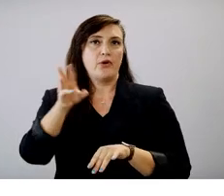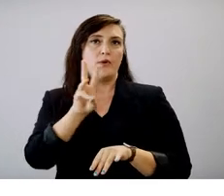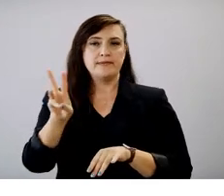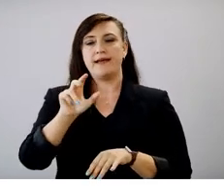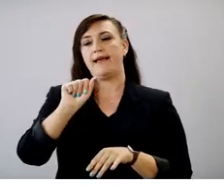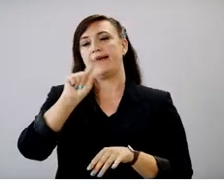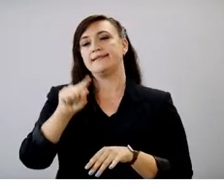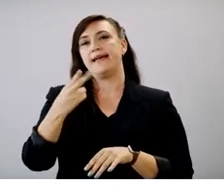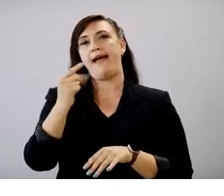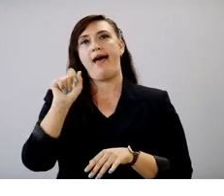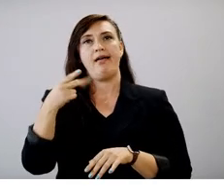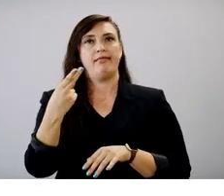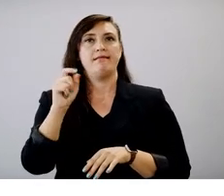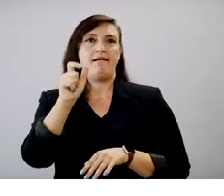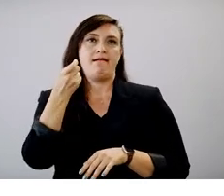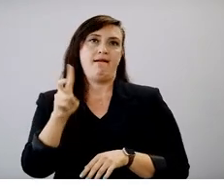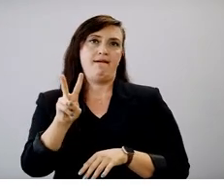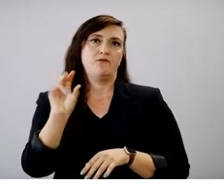.gov.